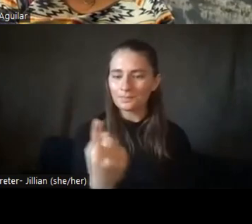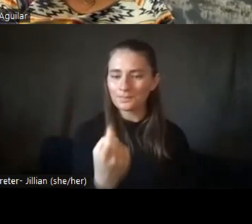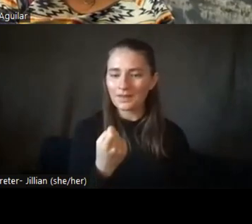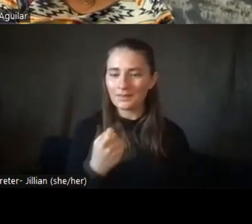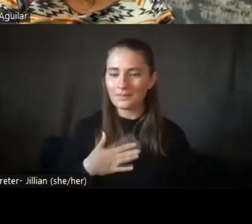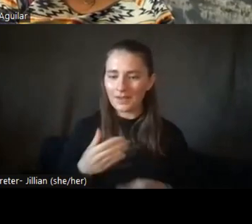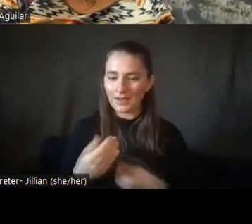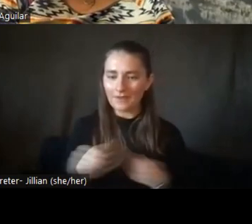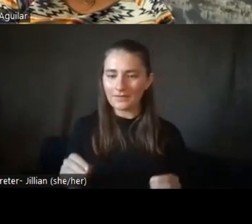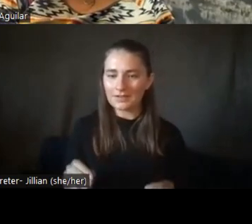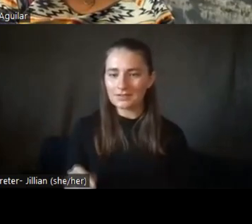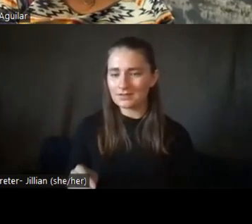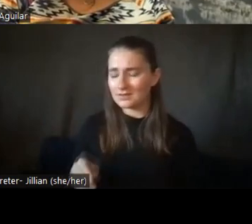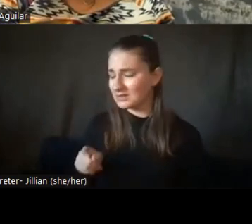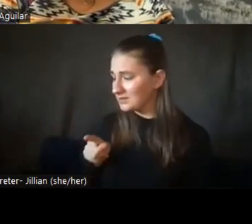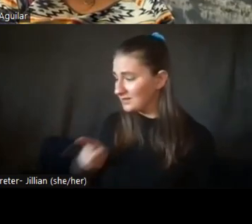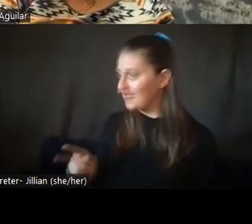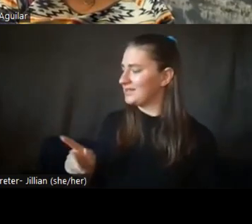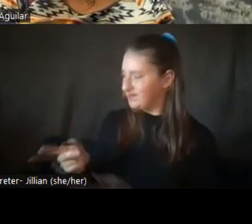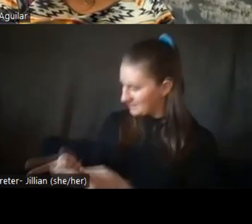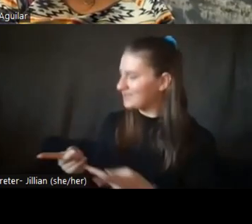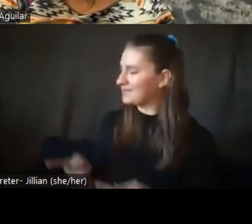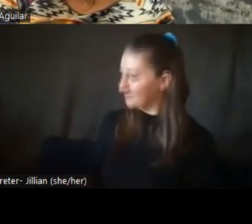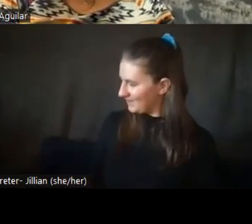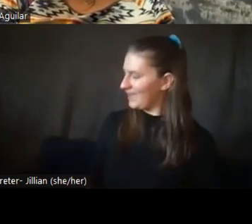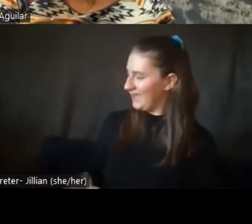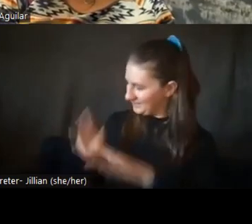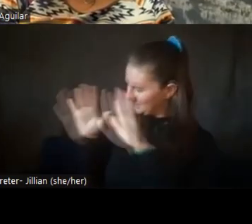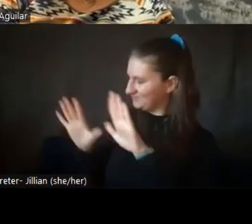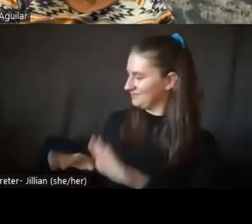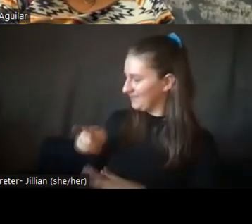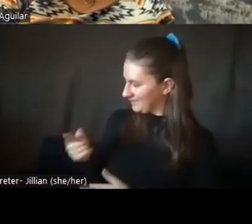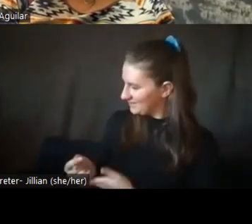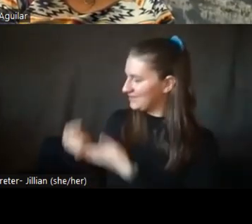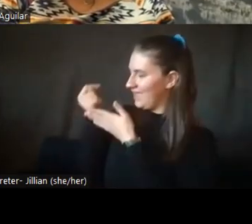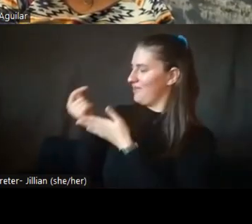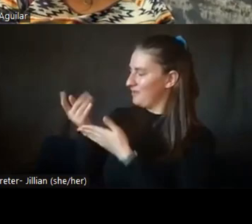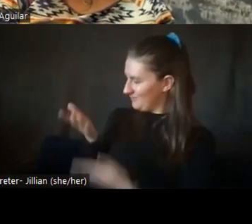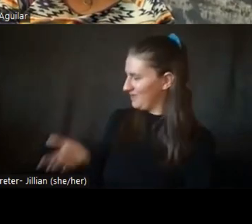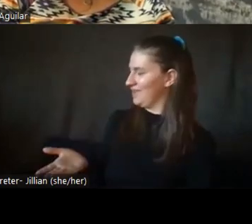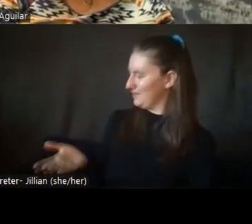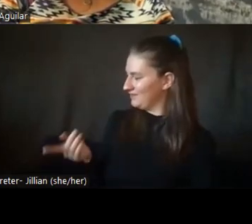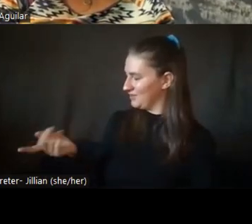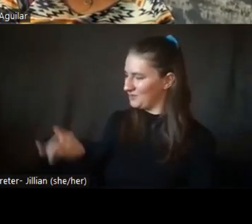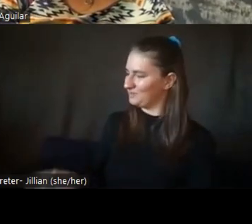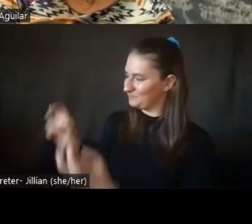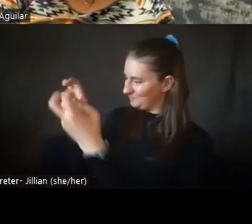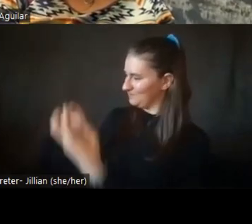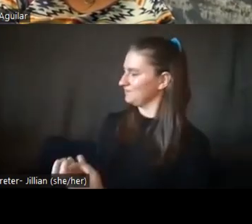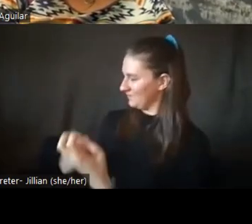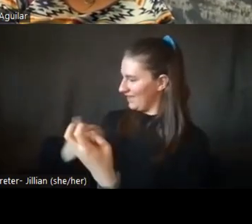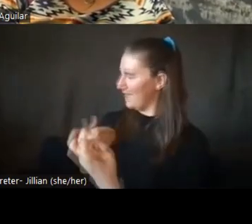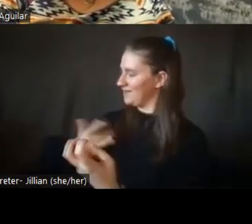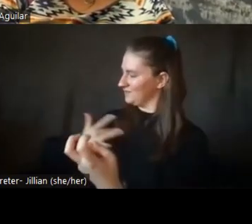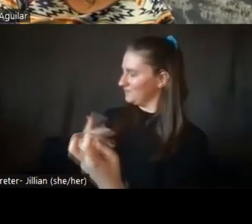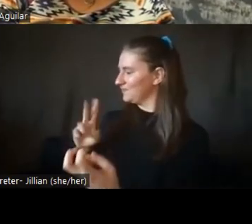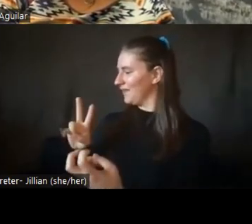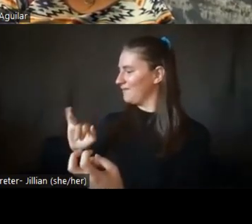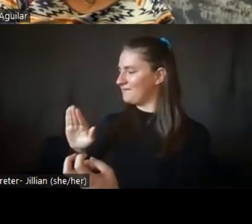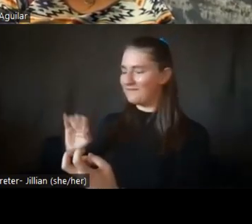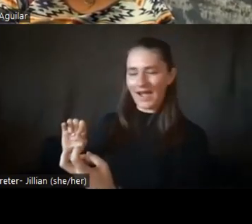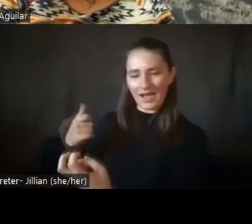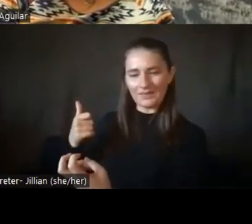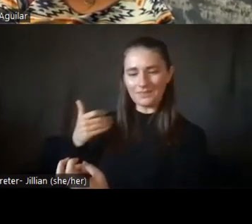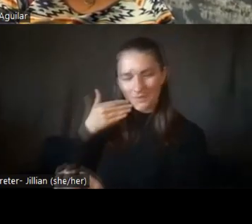they're always like, this, this is a spot, man. This is like therapy right here. When you come in, you sit down, it's got that vibe, you know, it's just